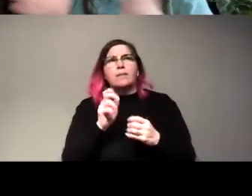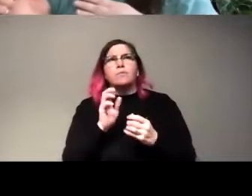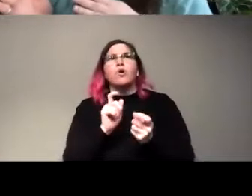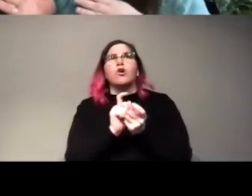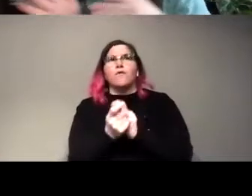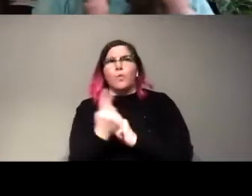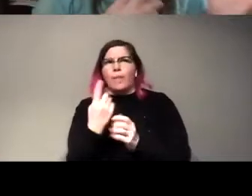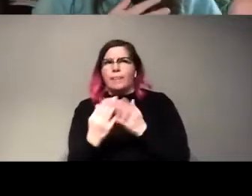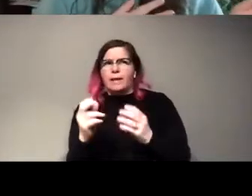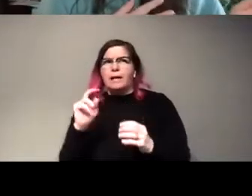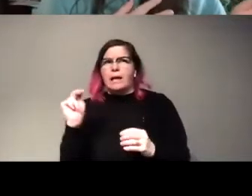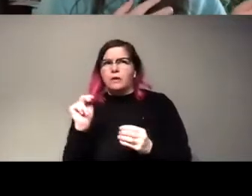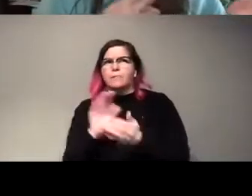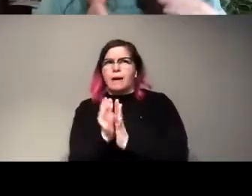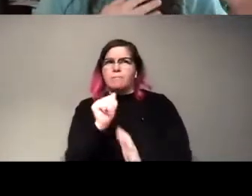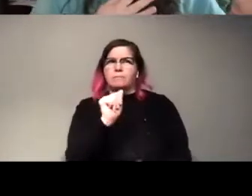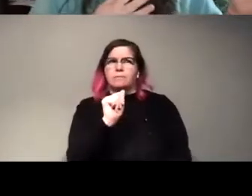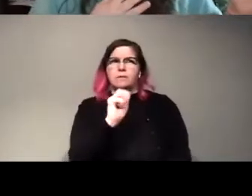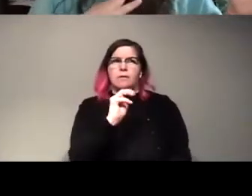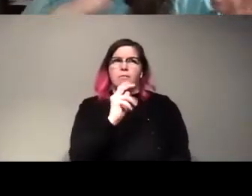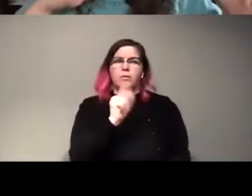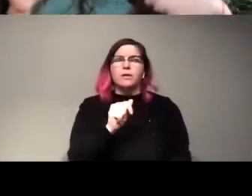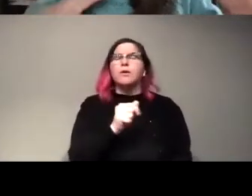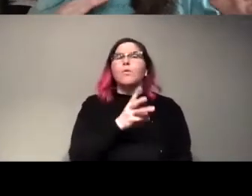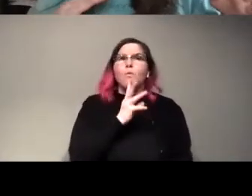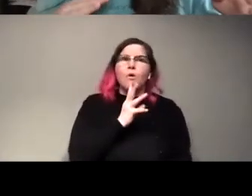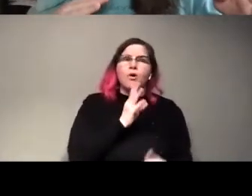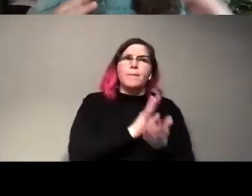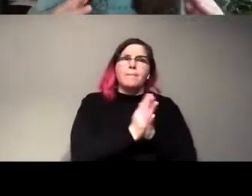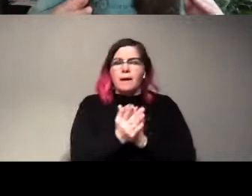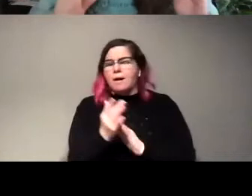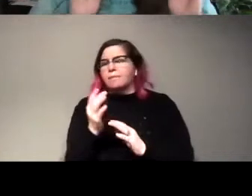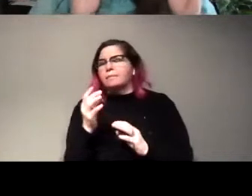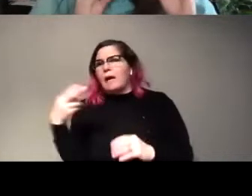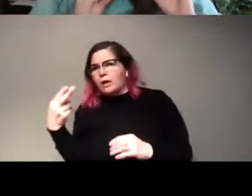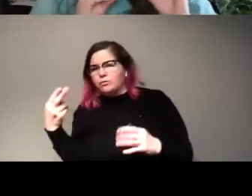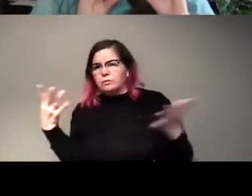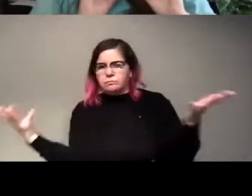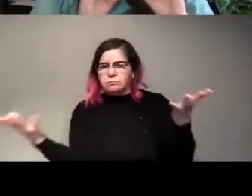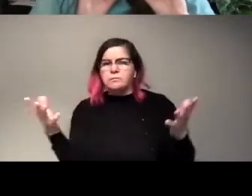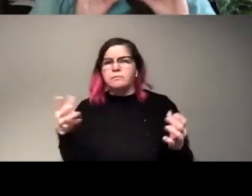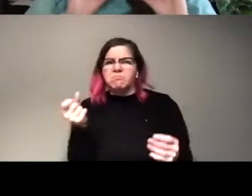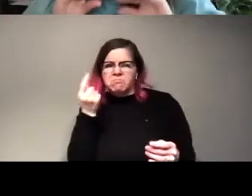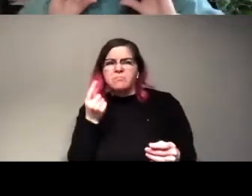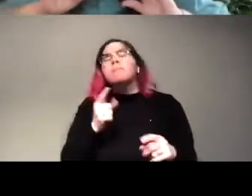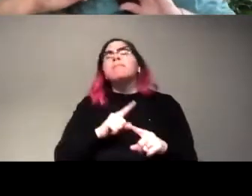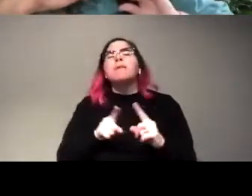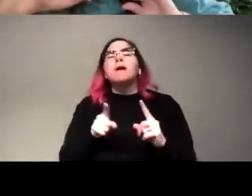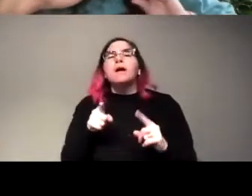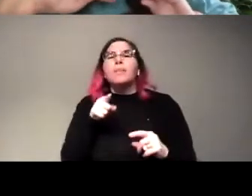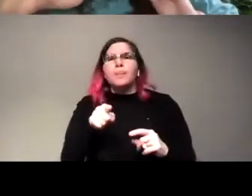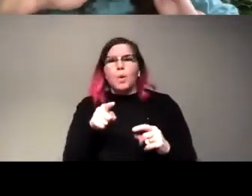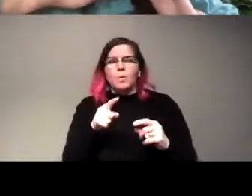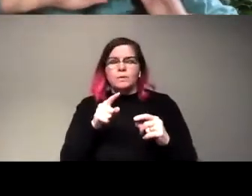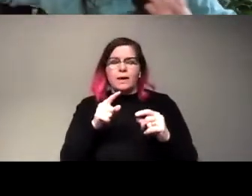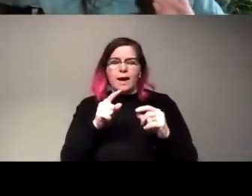thing, nitrogen to ammonia, um, or water to an electron and, and hydrogen. What do those little building blocks,